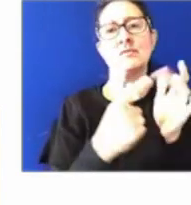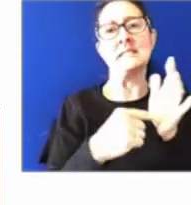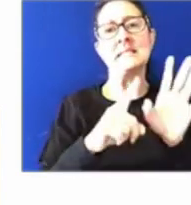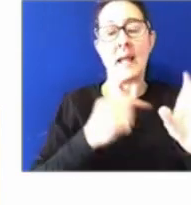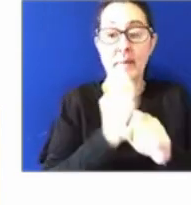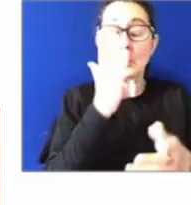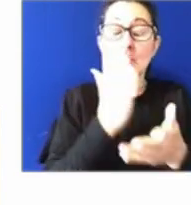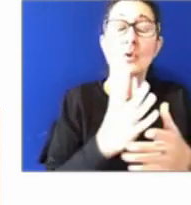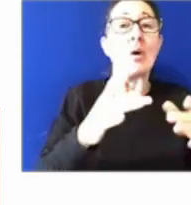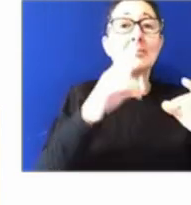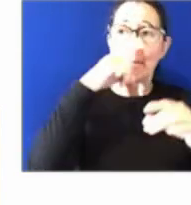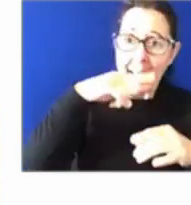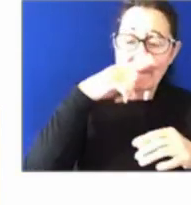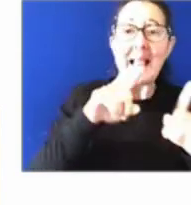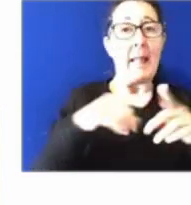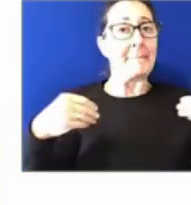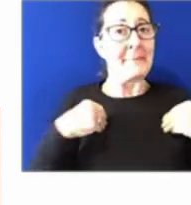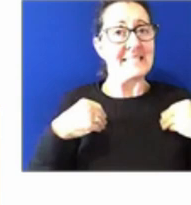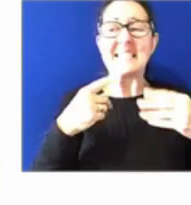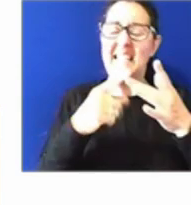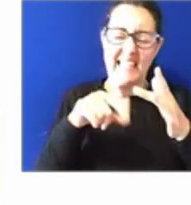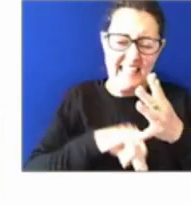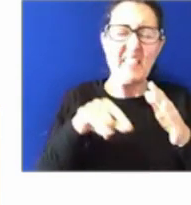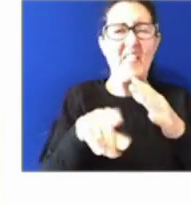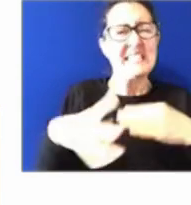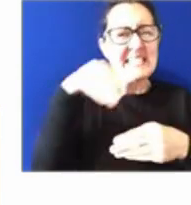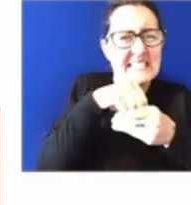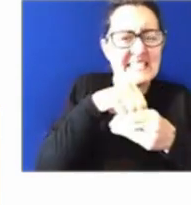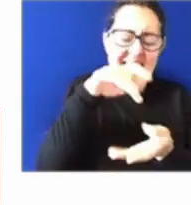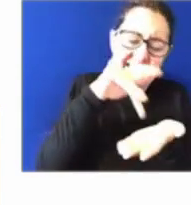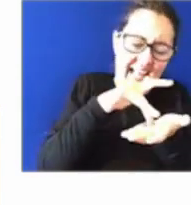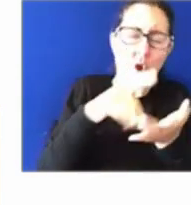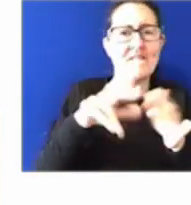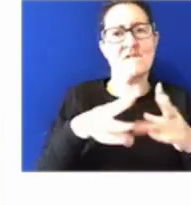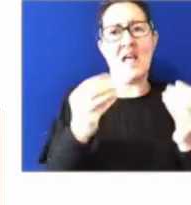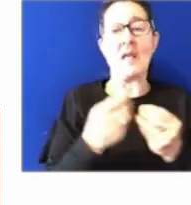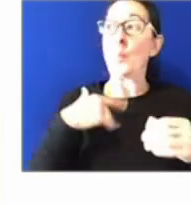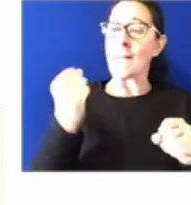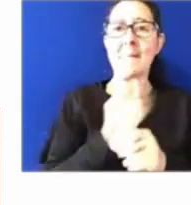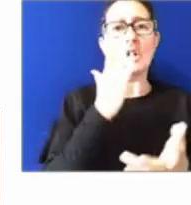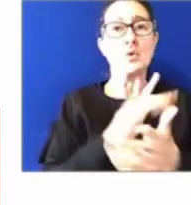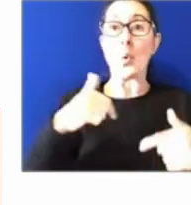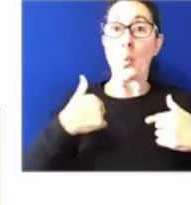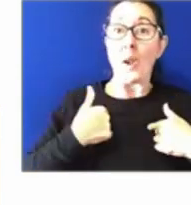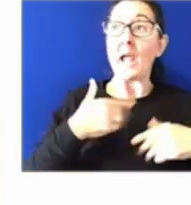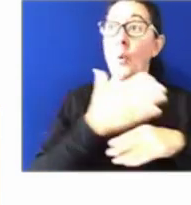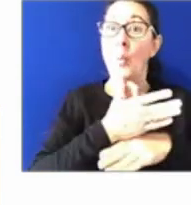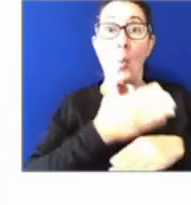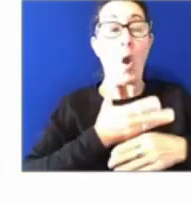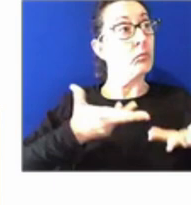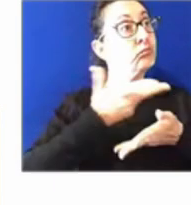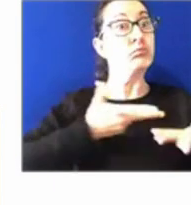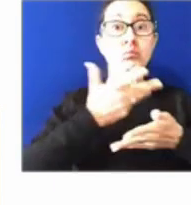services. We want to make sure that we're a model employer. And we want to make sure that all of you have the